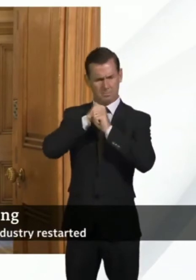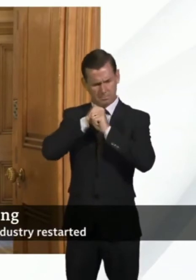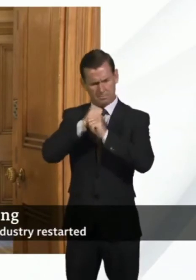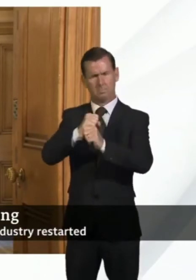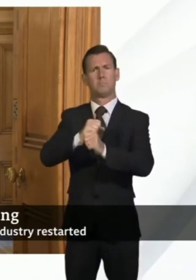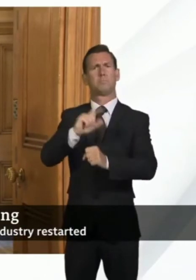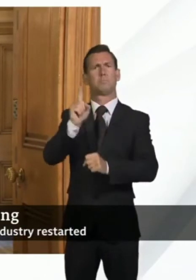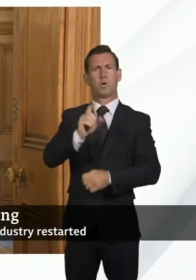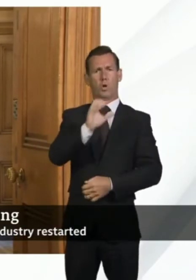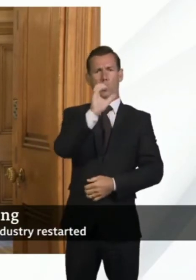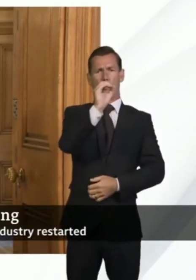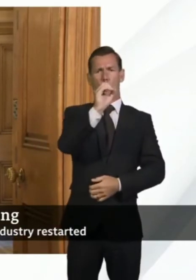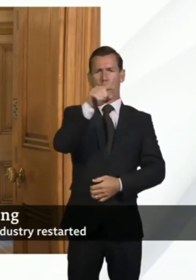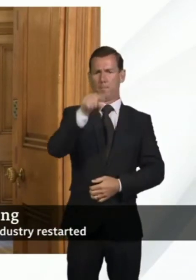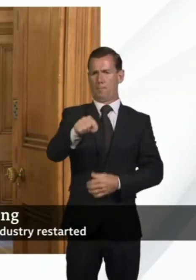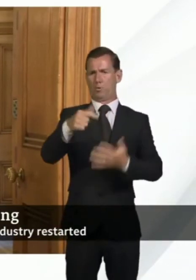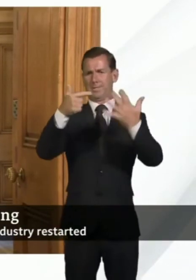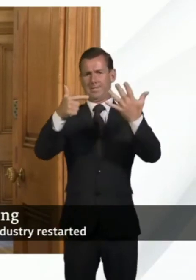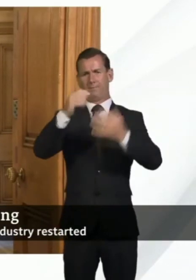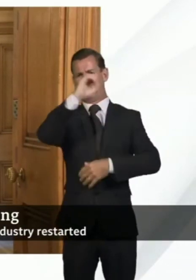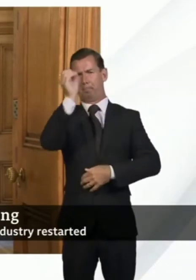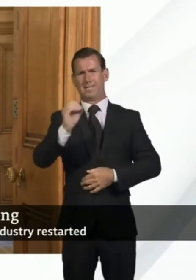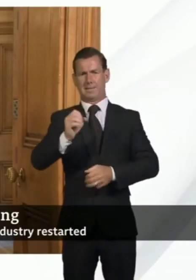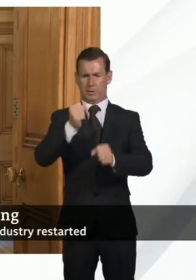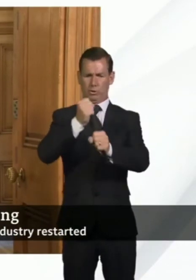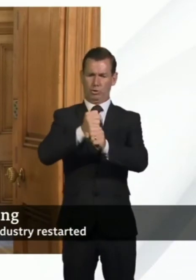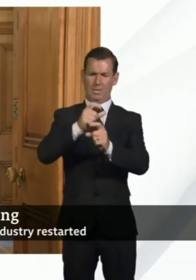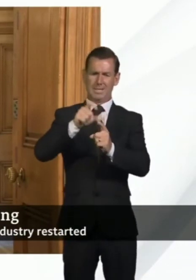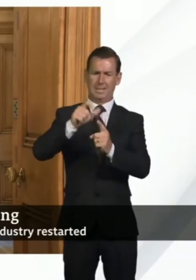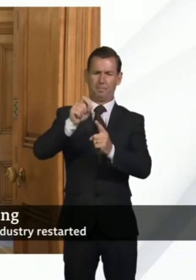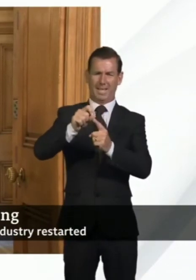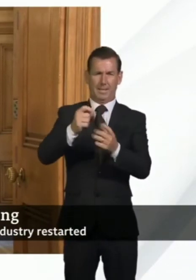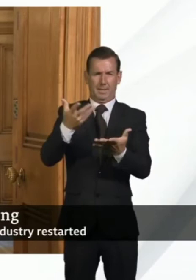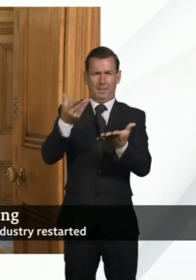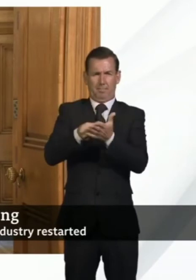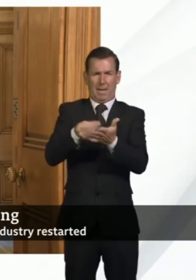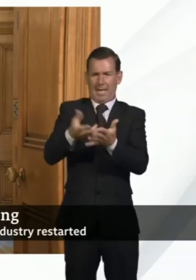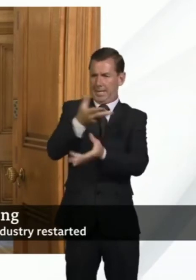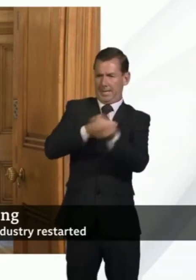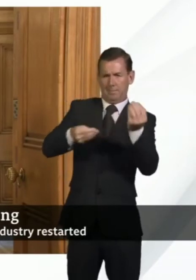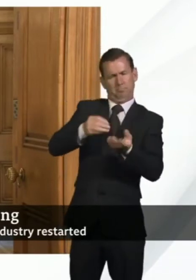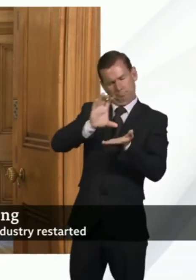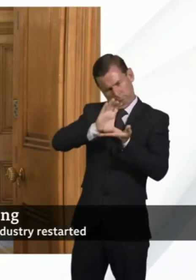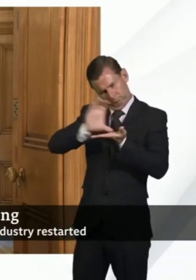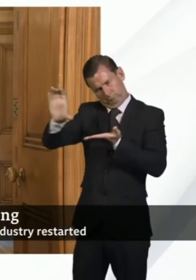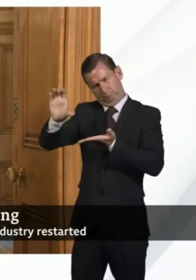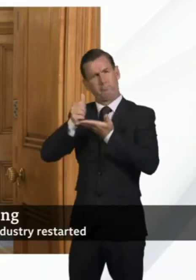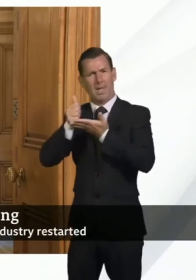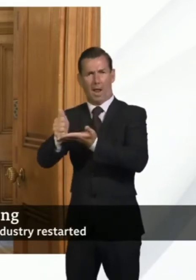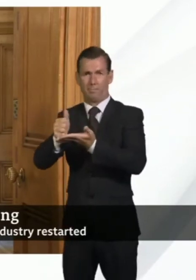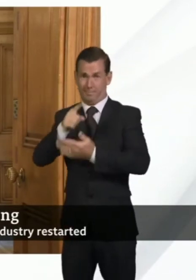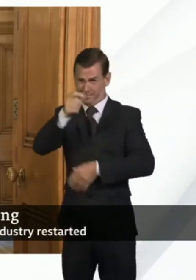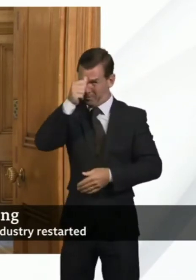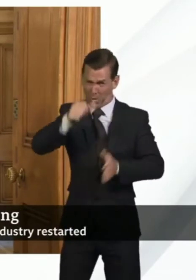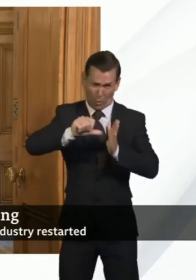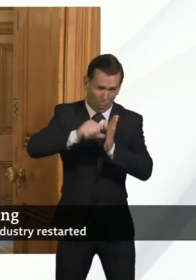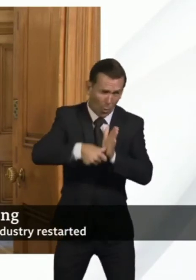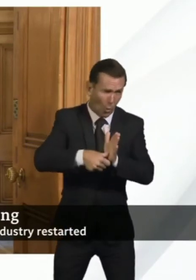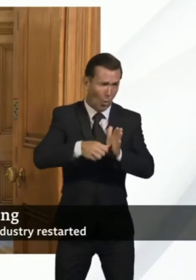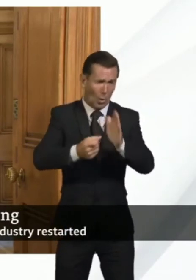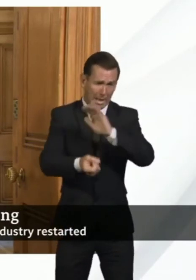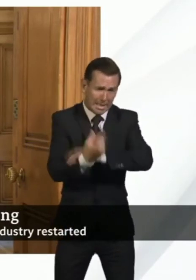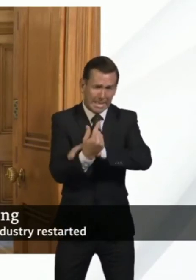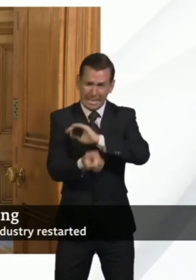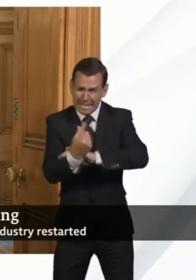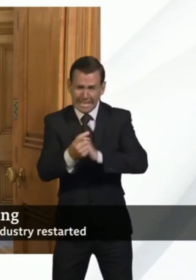devoting 0.7% of our entire national income to going to aid. And that, despite all the challenges we have faced during the